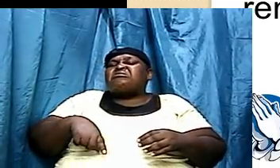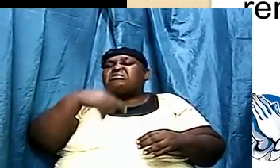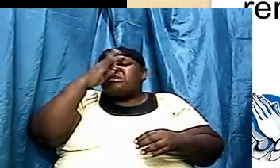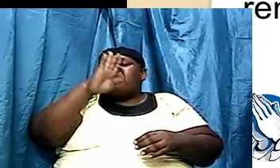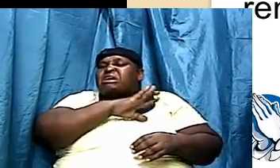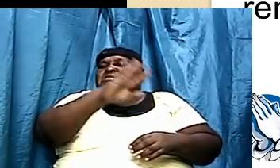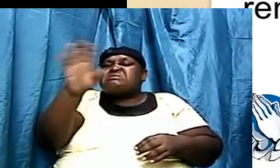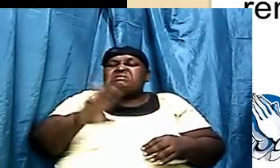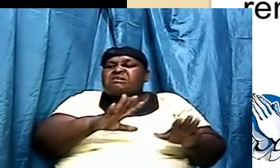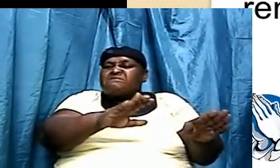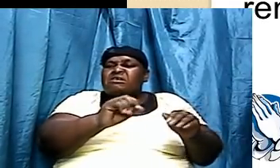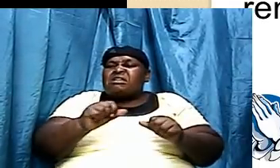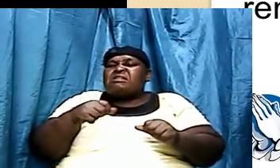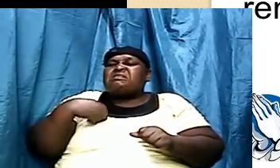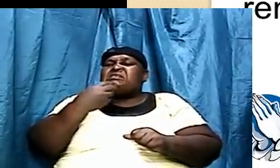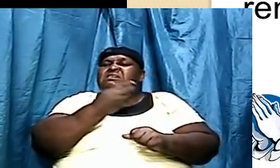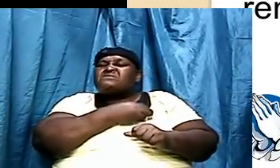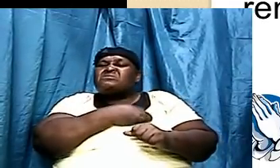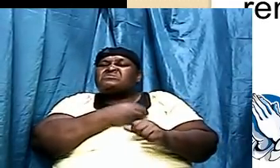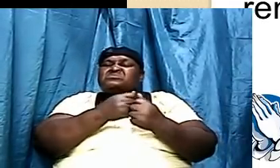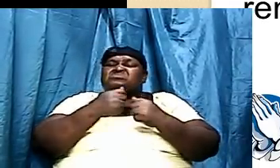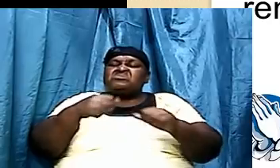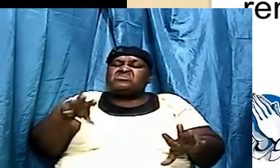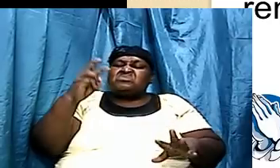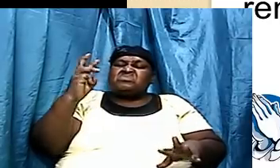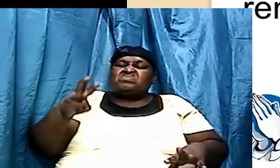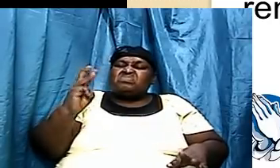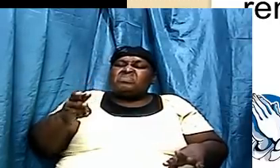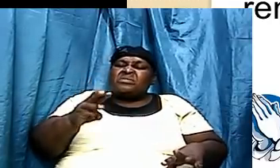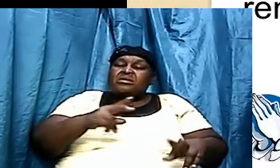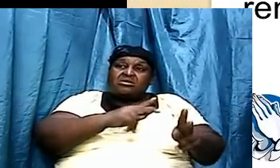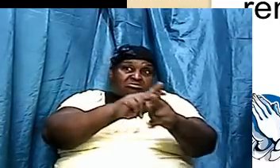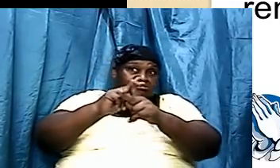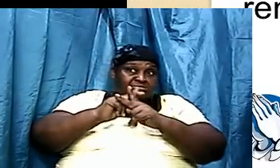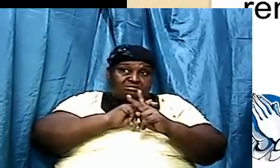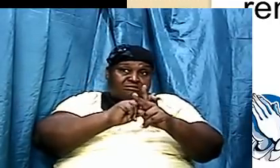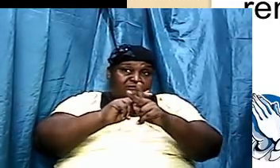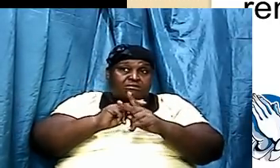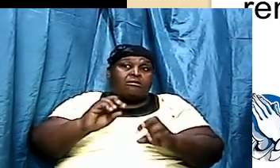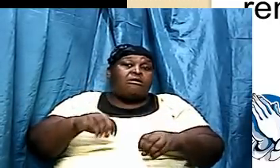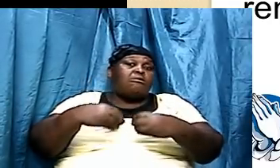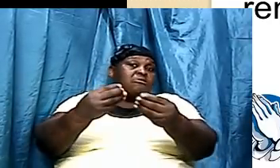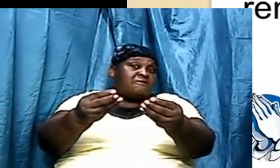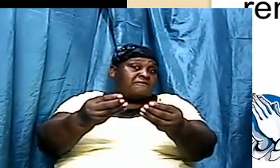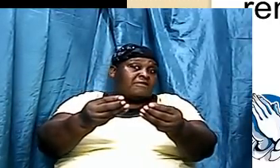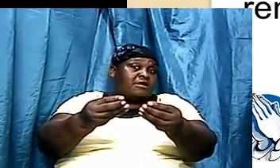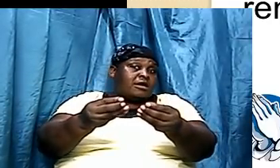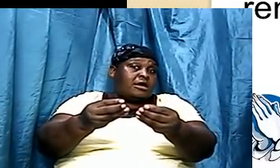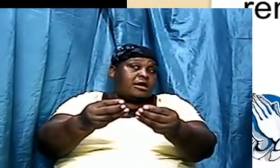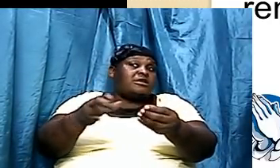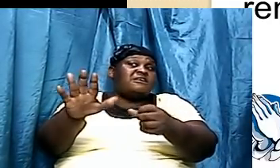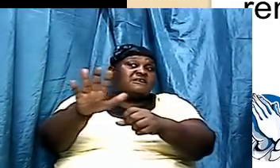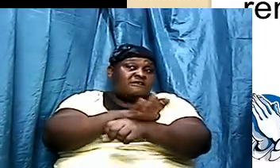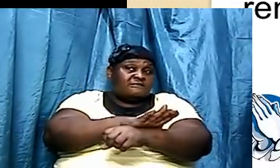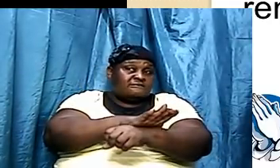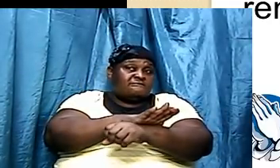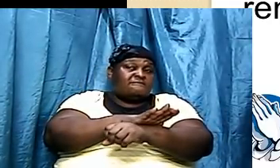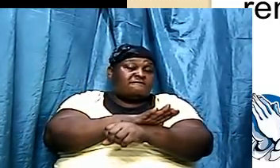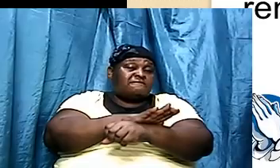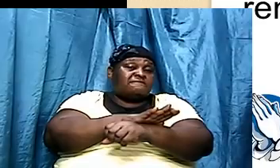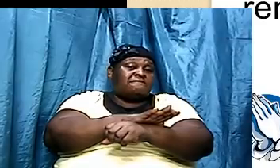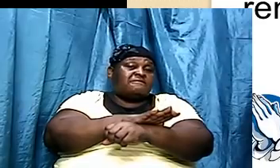of infinite intelligence carefully provided more than sufficient evidence